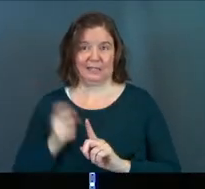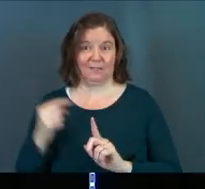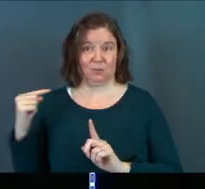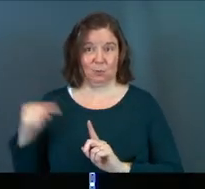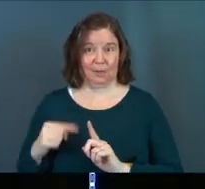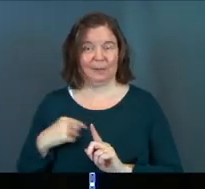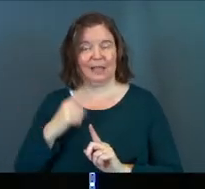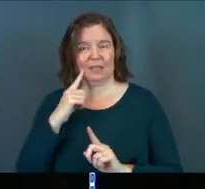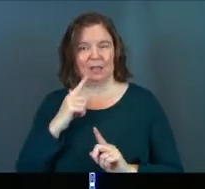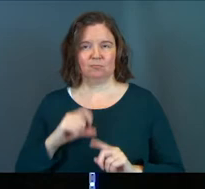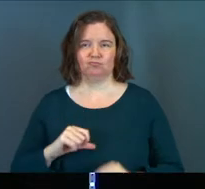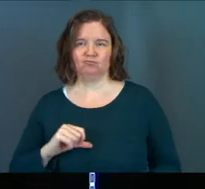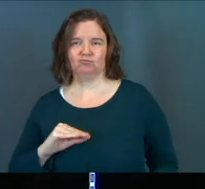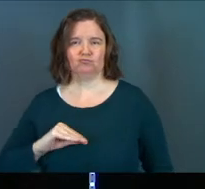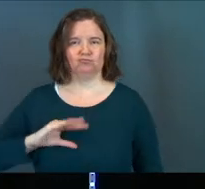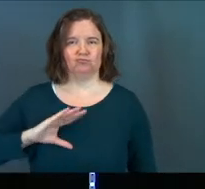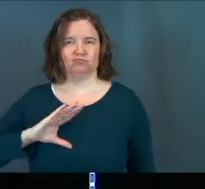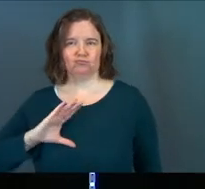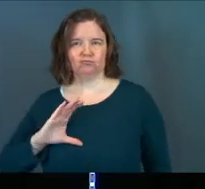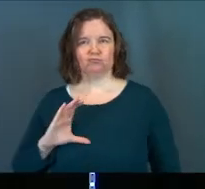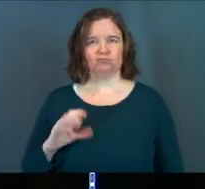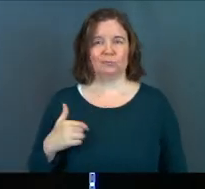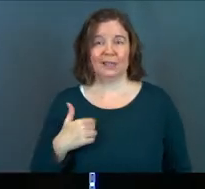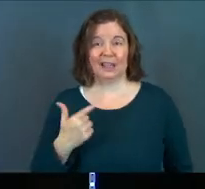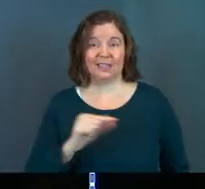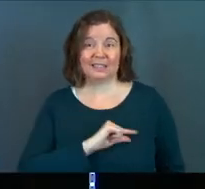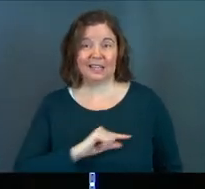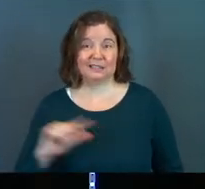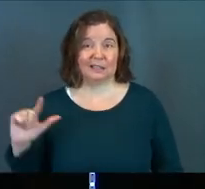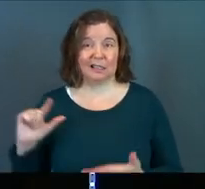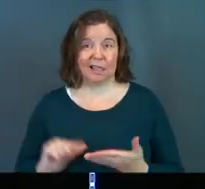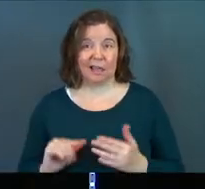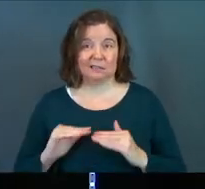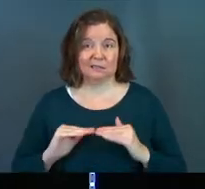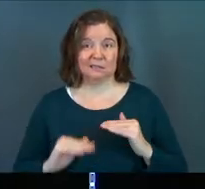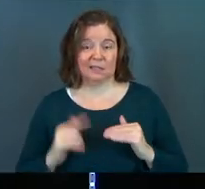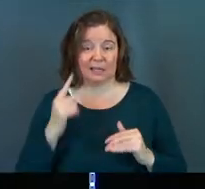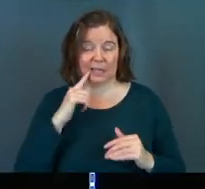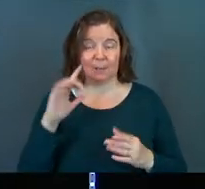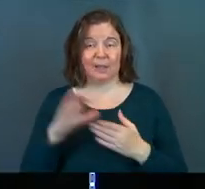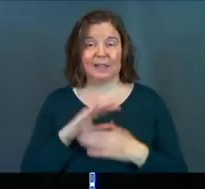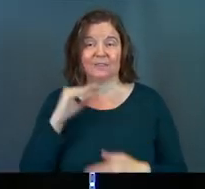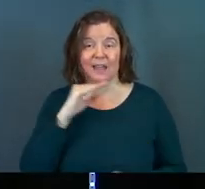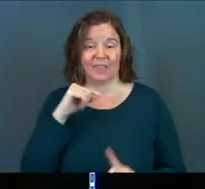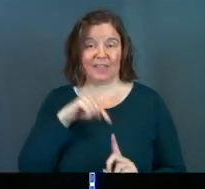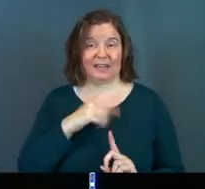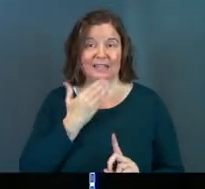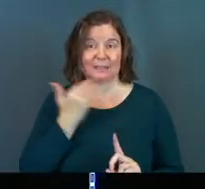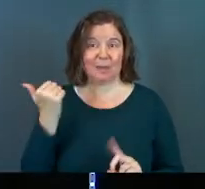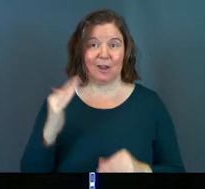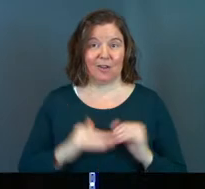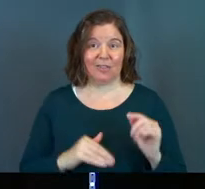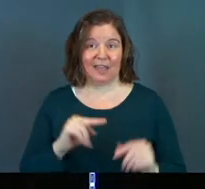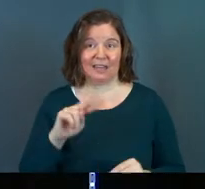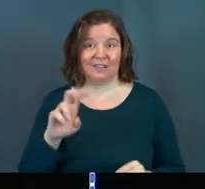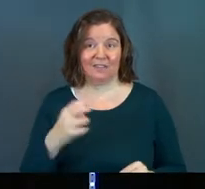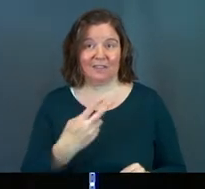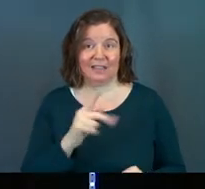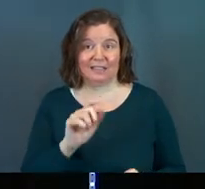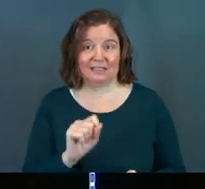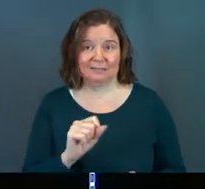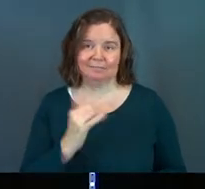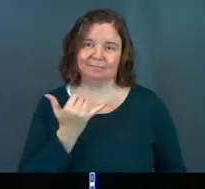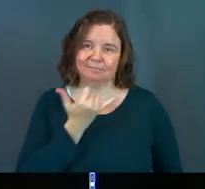him. He thinks his guilt is less. He thinks he's in a better spot. He believes the lie that he is better than the Ninevites.